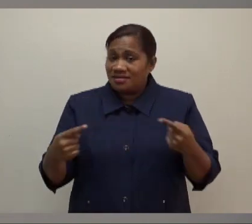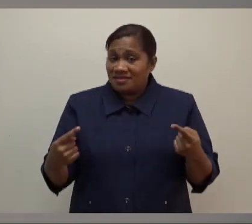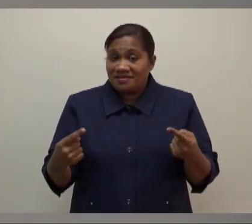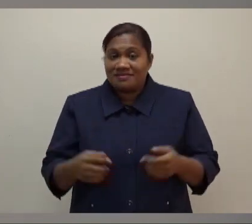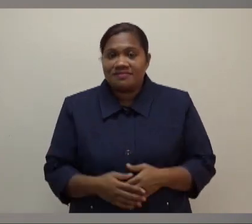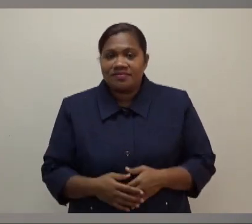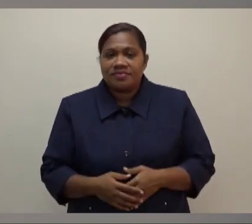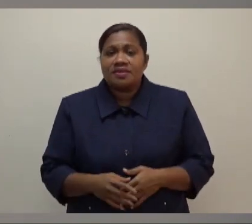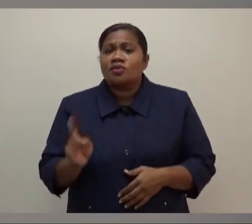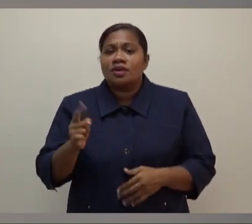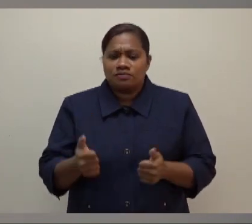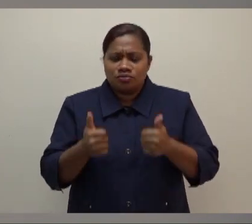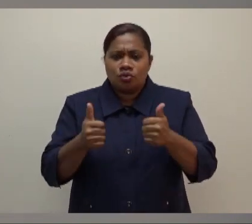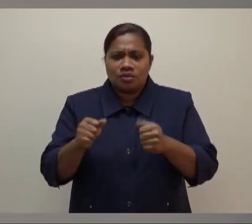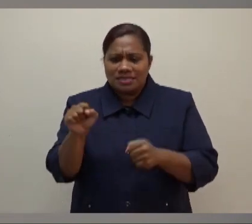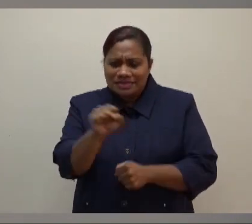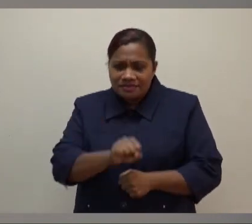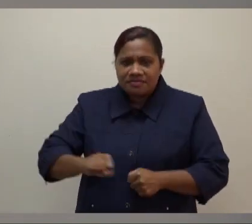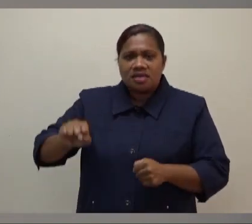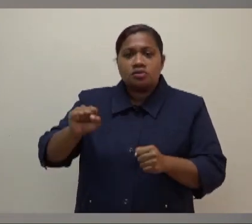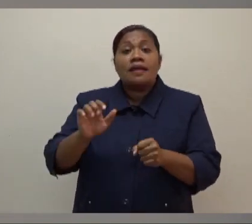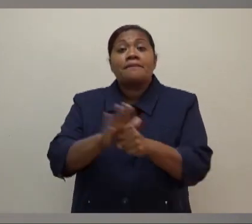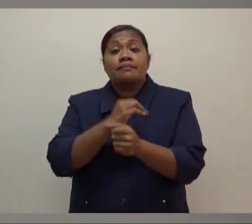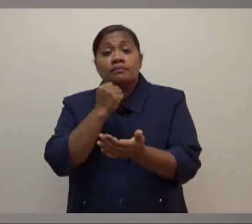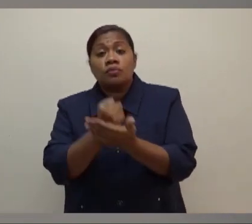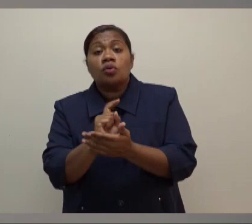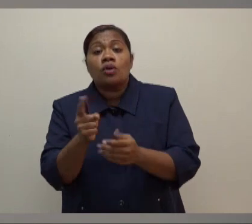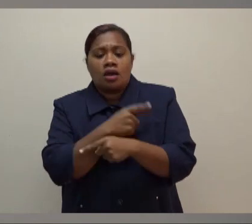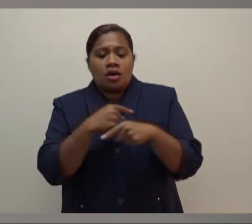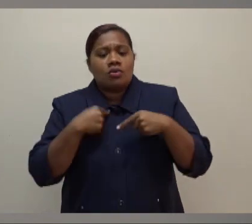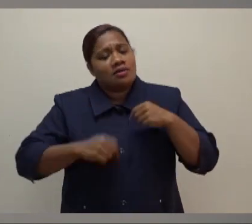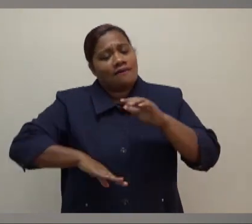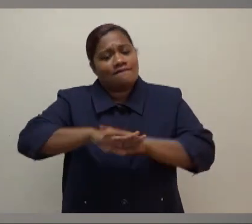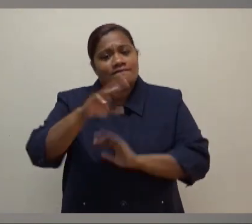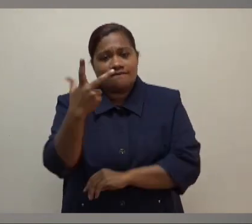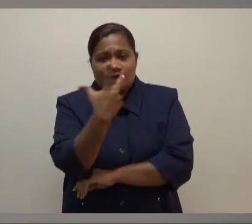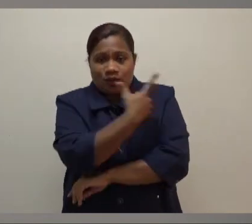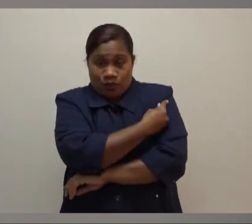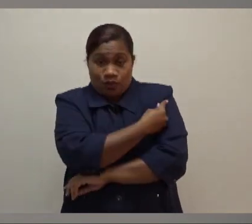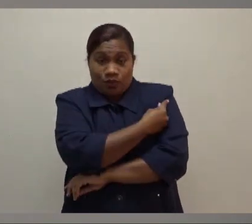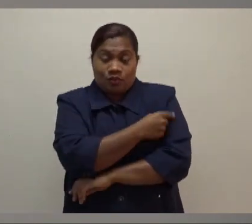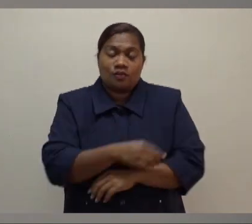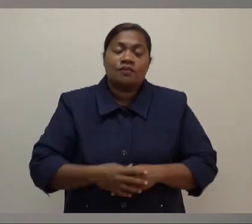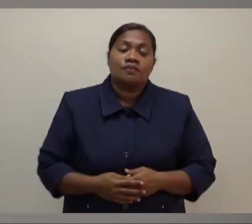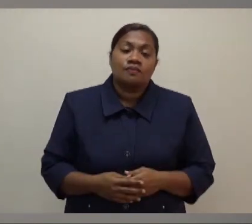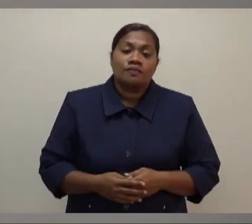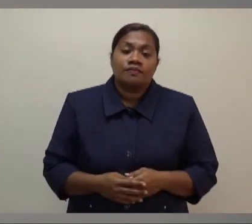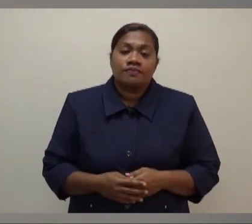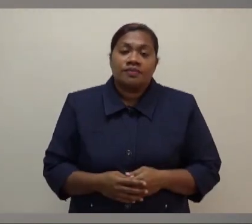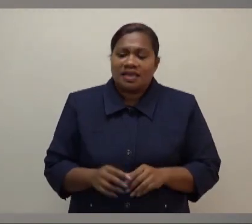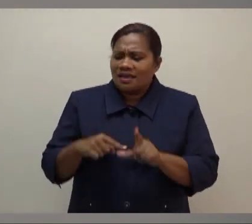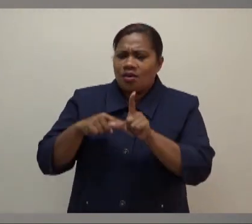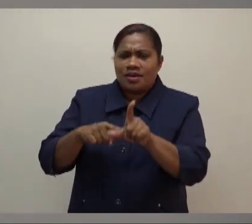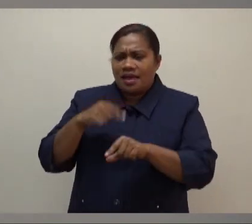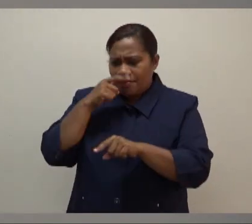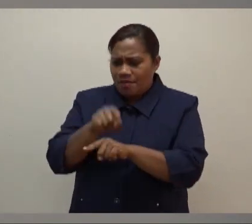good space in one of them, which is actually making sure that we are vaccinated fully, vaccinated or close to being fully vaccinated, getting our younger people